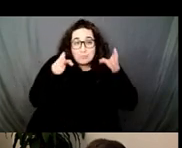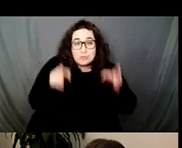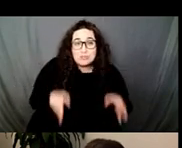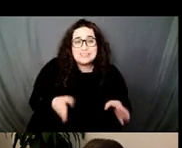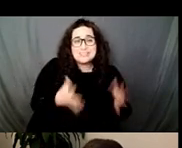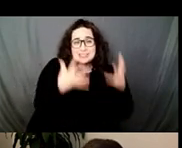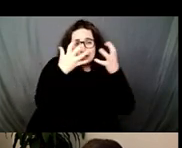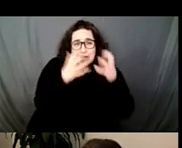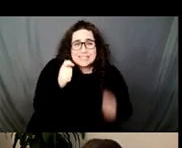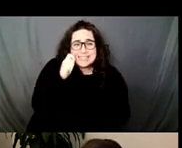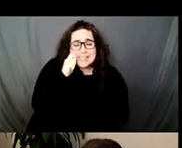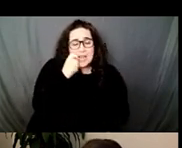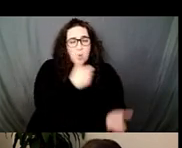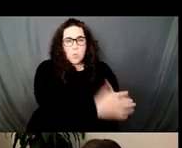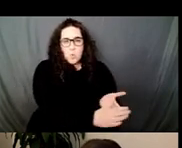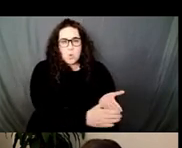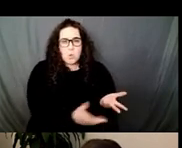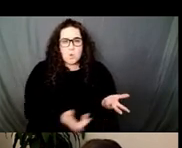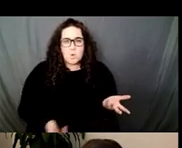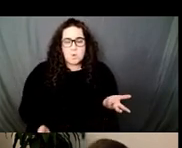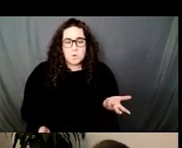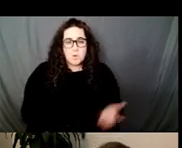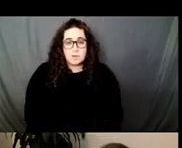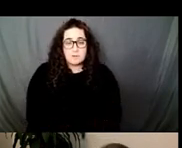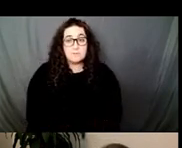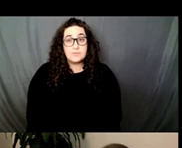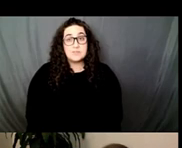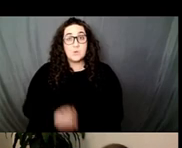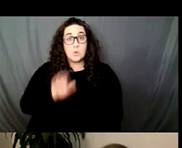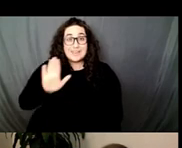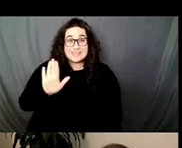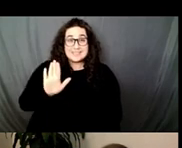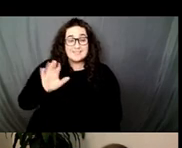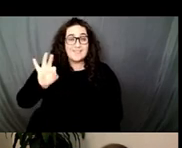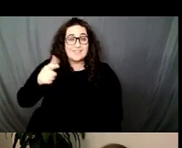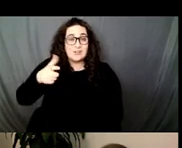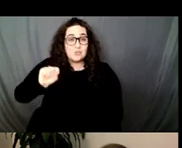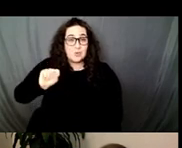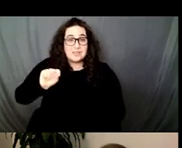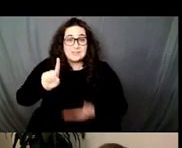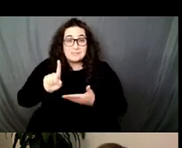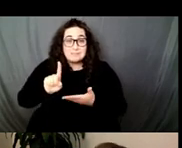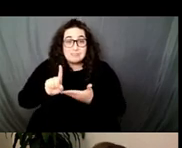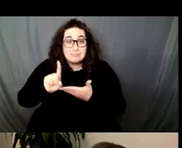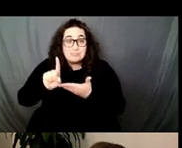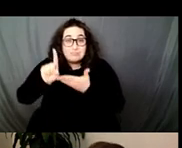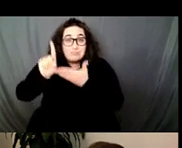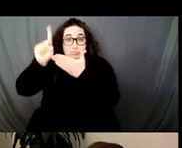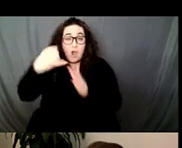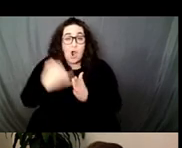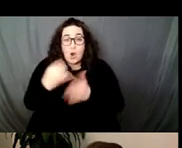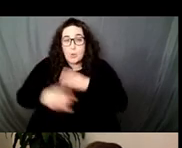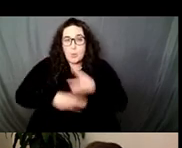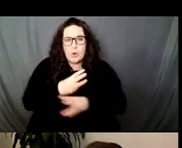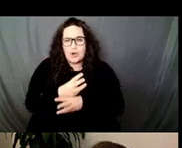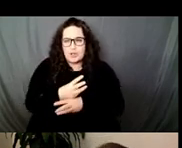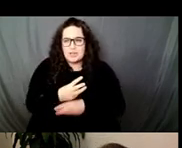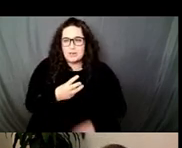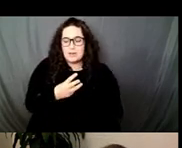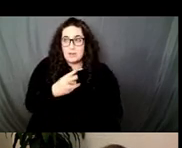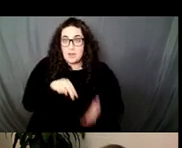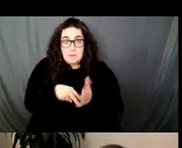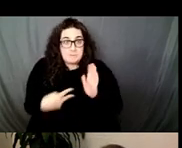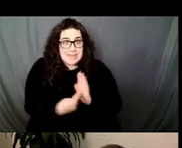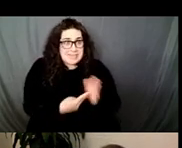his infiltration of an ascendance in the art world would make it any less possible that the art world would fail vulnerable populations during a